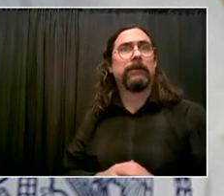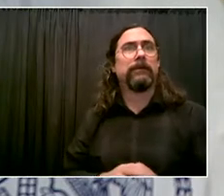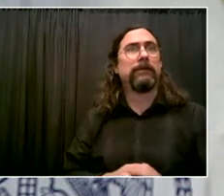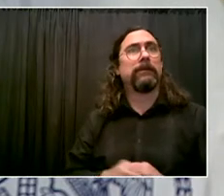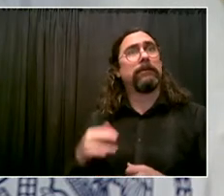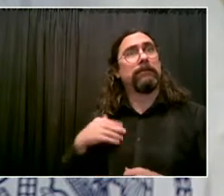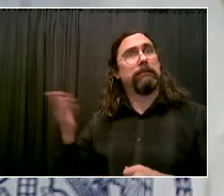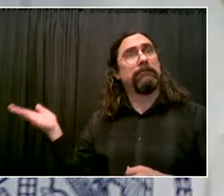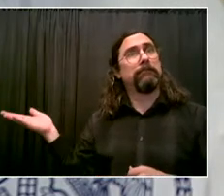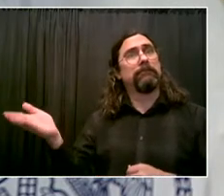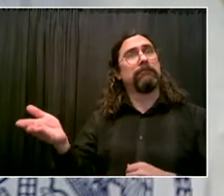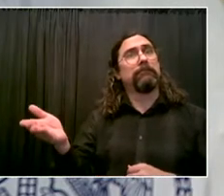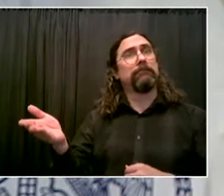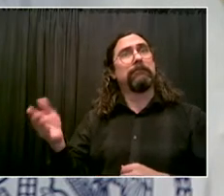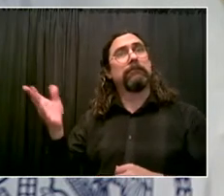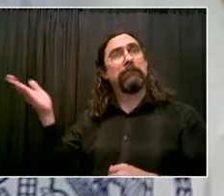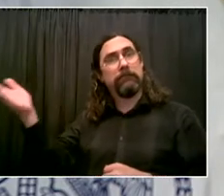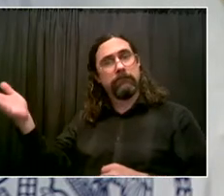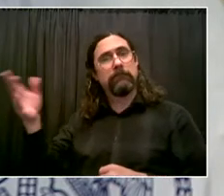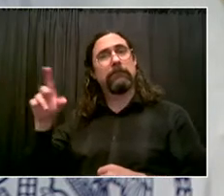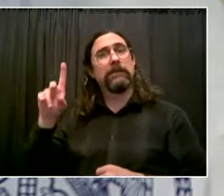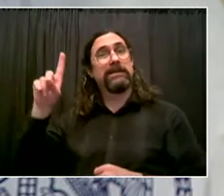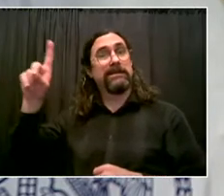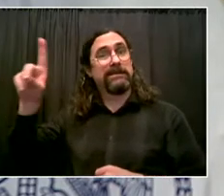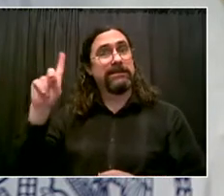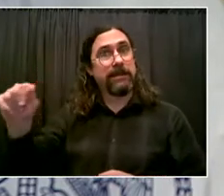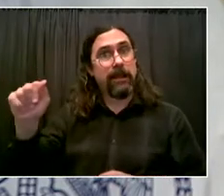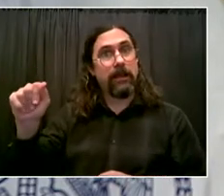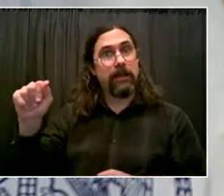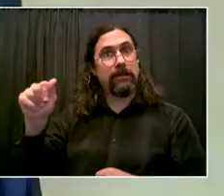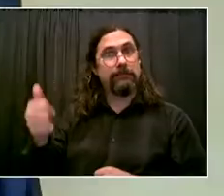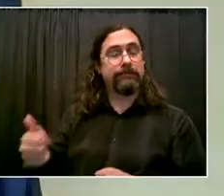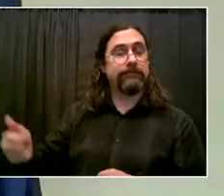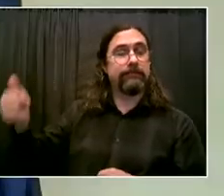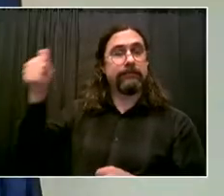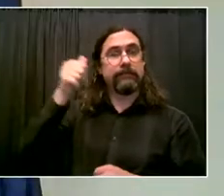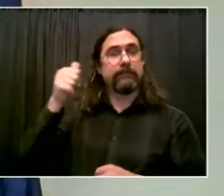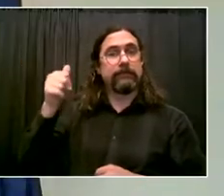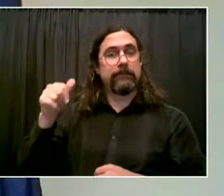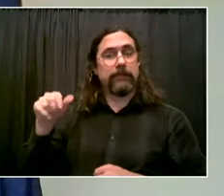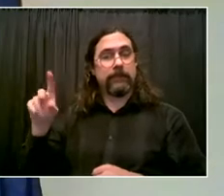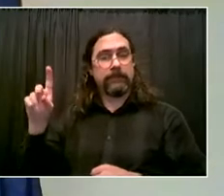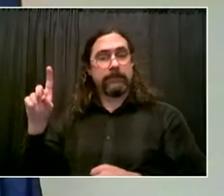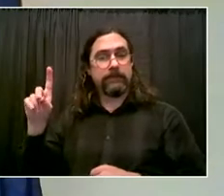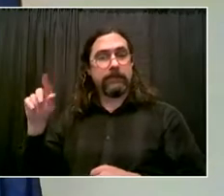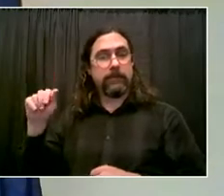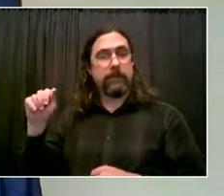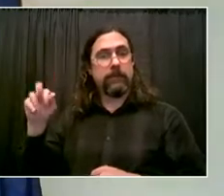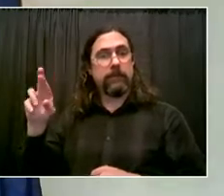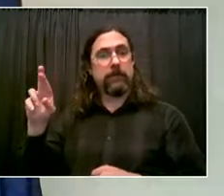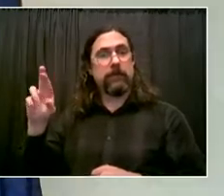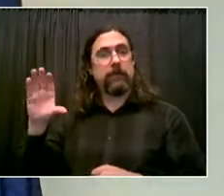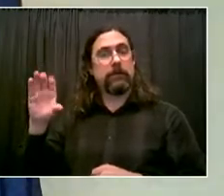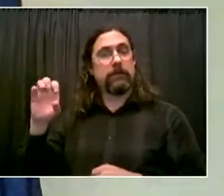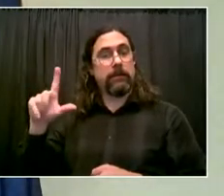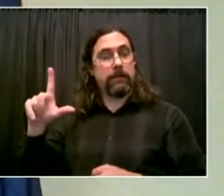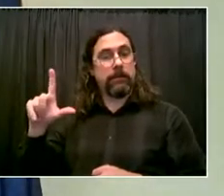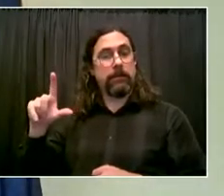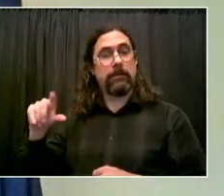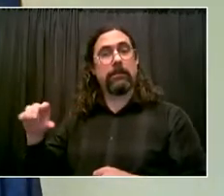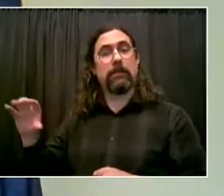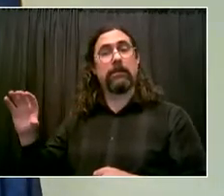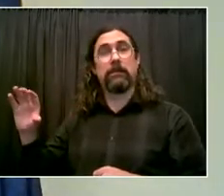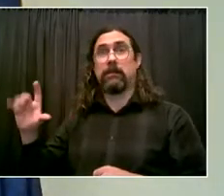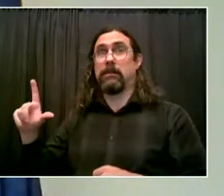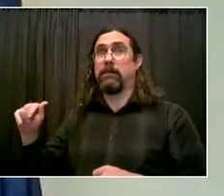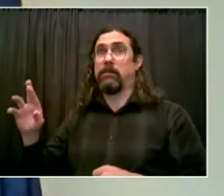Good morning, Mr. Mayor. Thank you so much for having me. First and foremost, I would like send my condolences, my